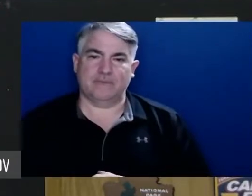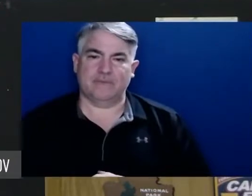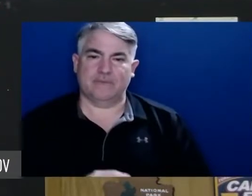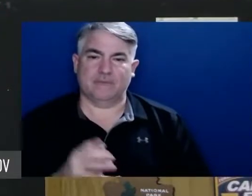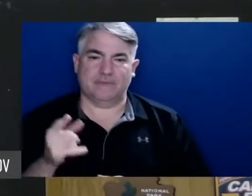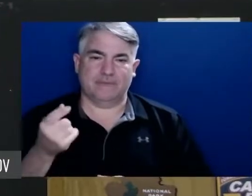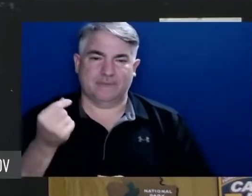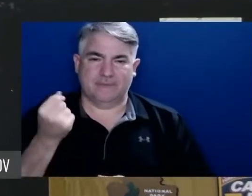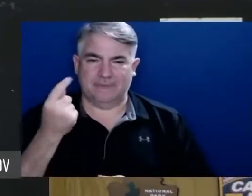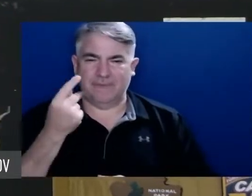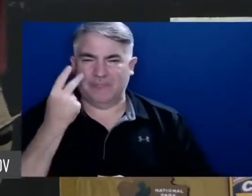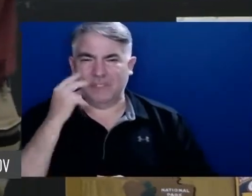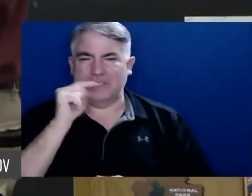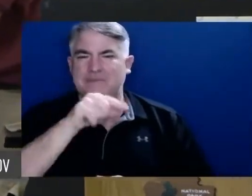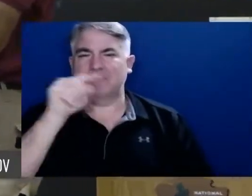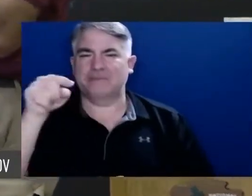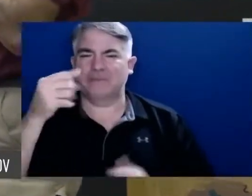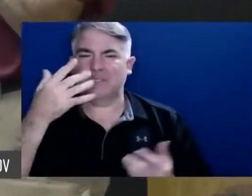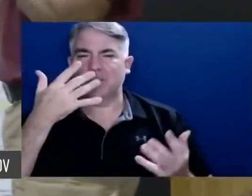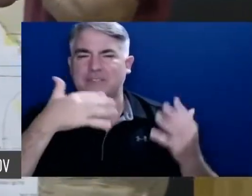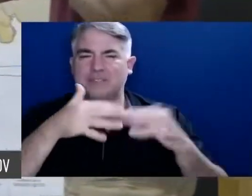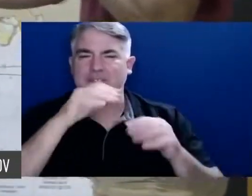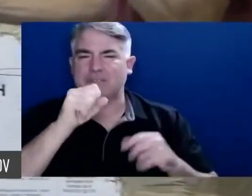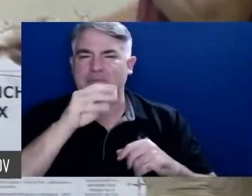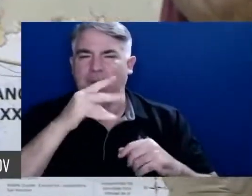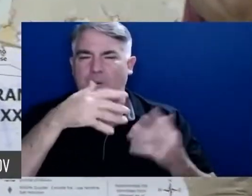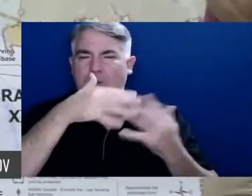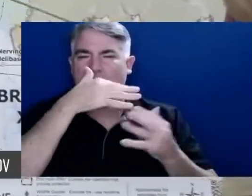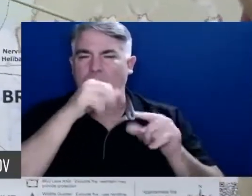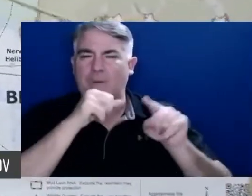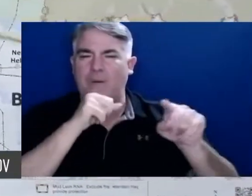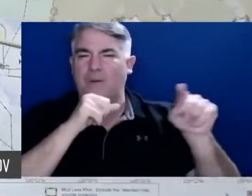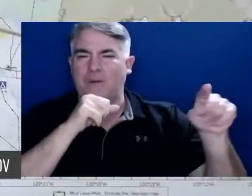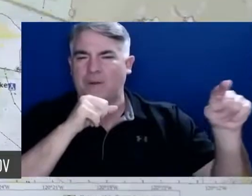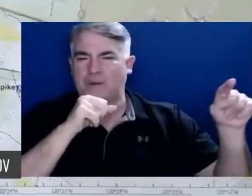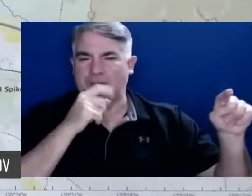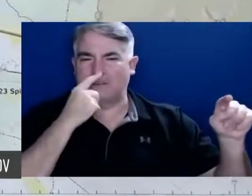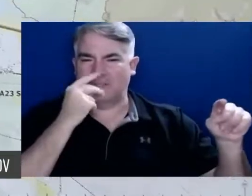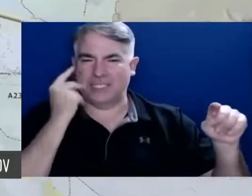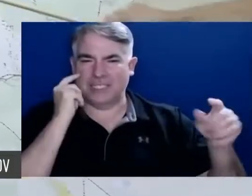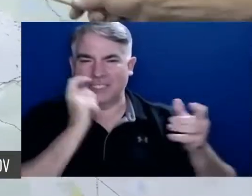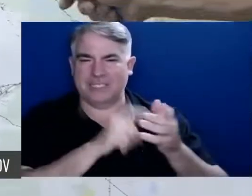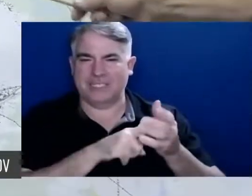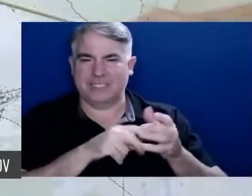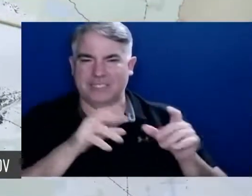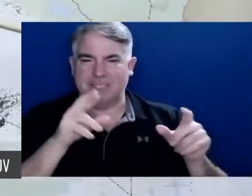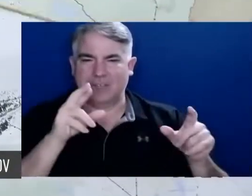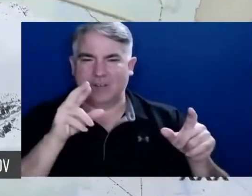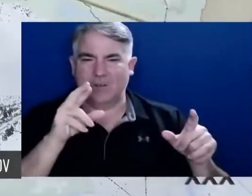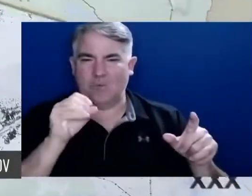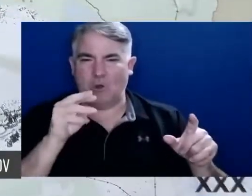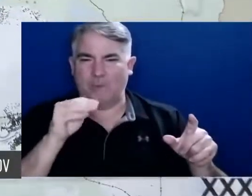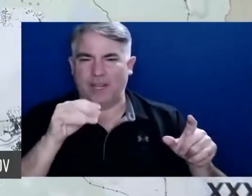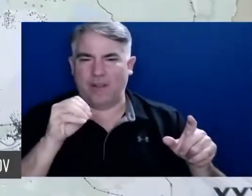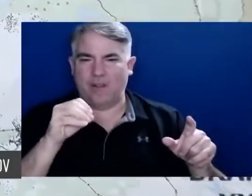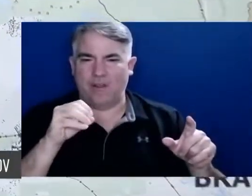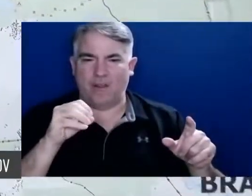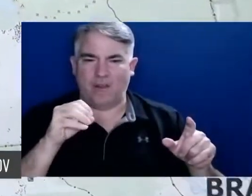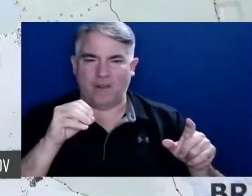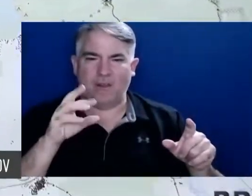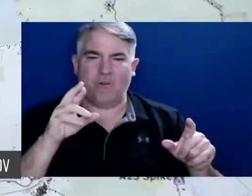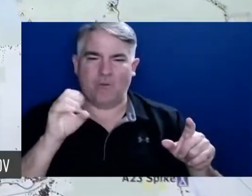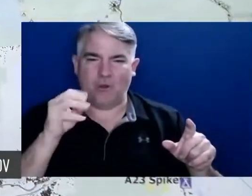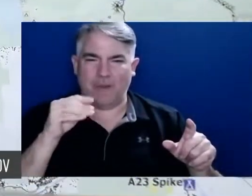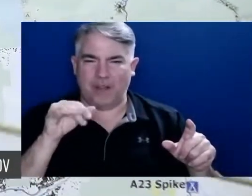some time. Moving into Division Romeo Romeo from Grizzly Mountain over to Davis. This is all really looking good. It's still shown as red on our